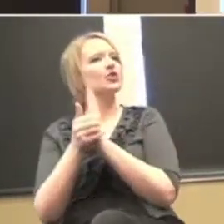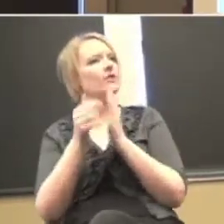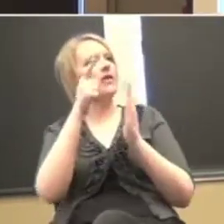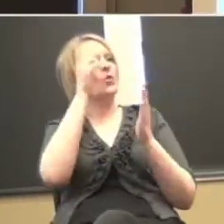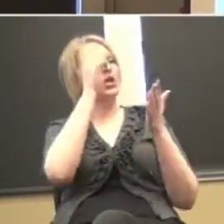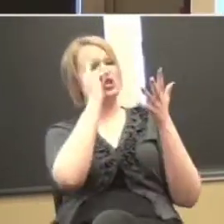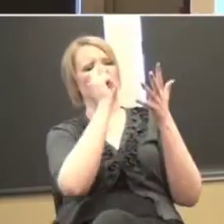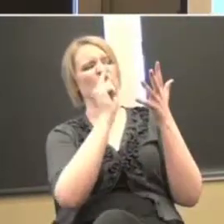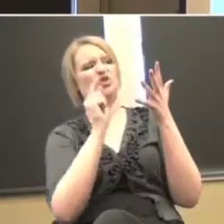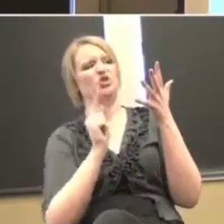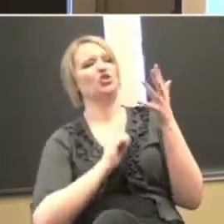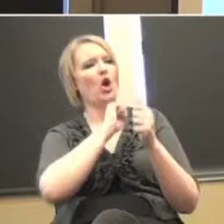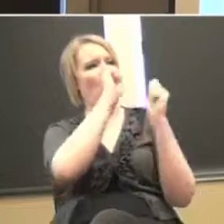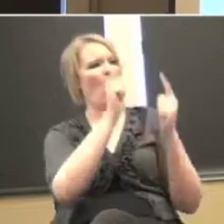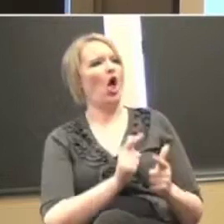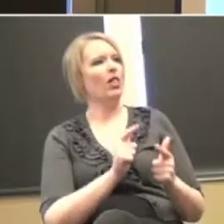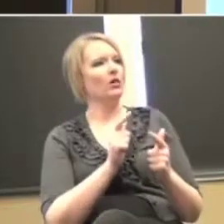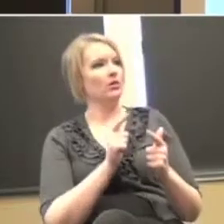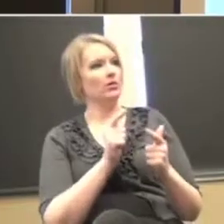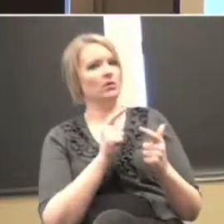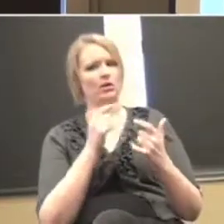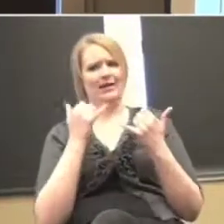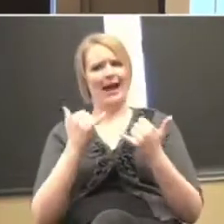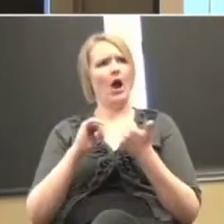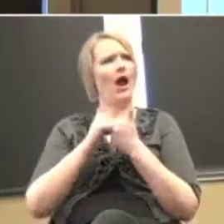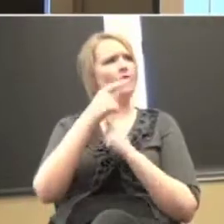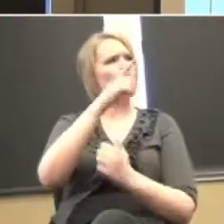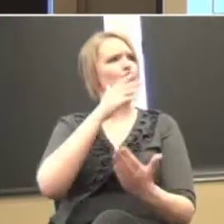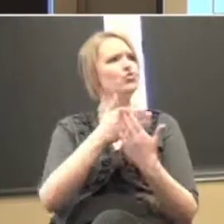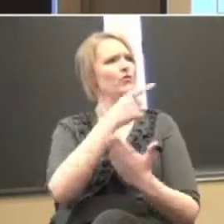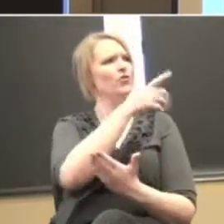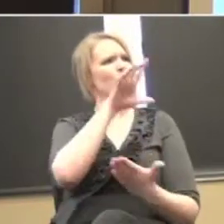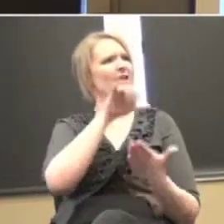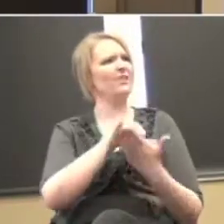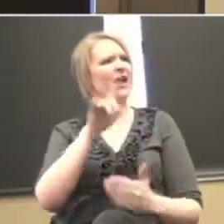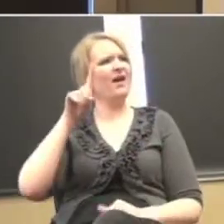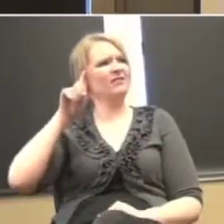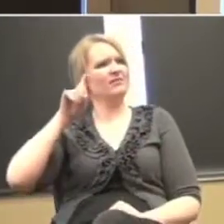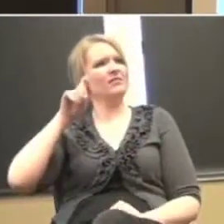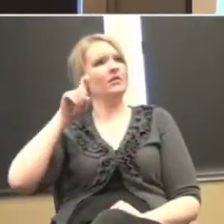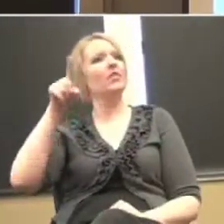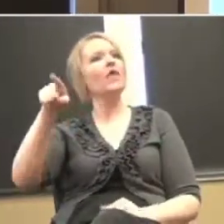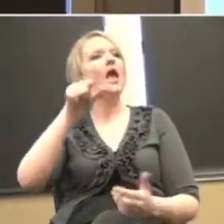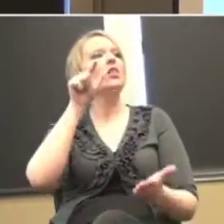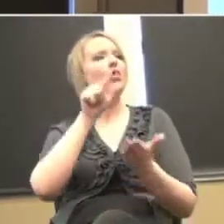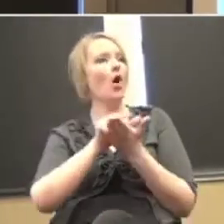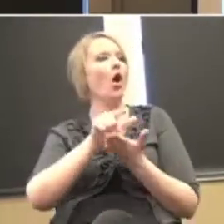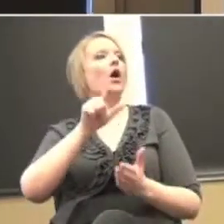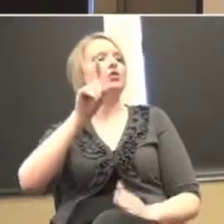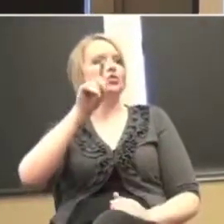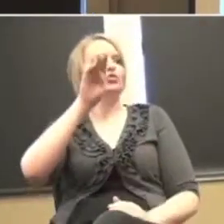And it's like, all right, now prove you're doing all those. They lost the due process on that.